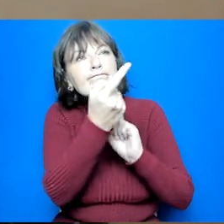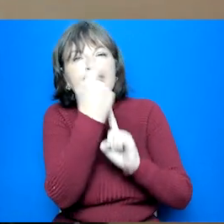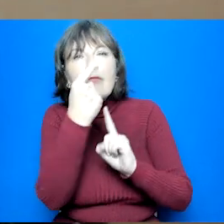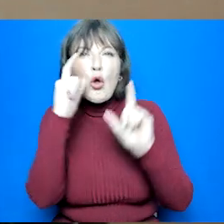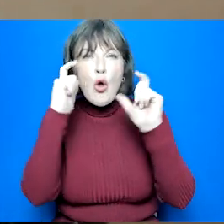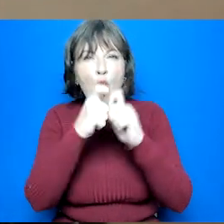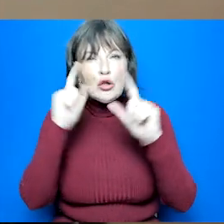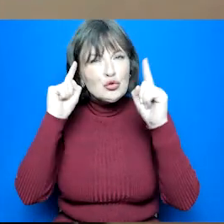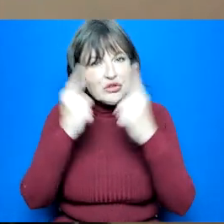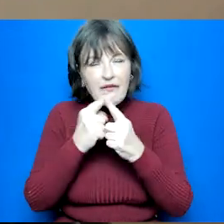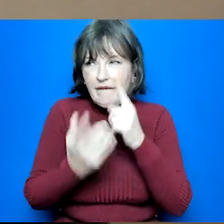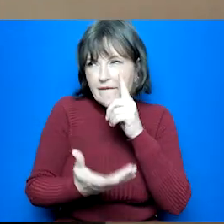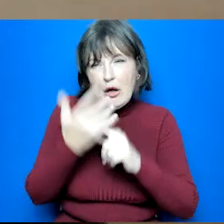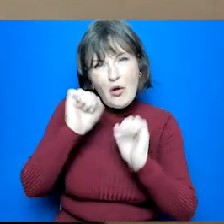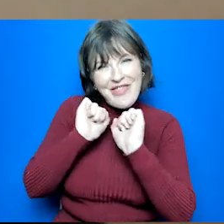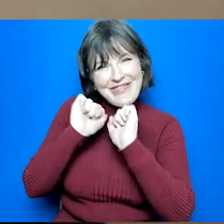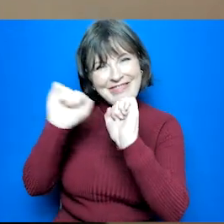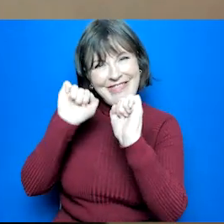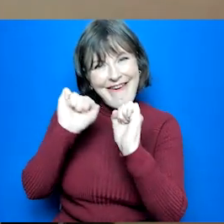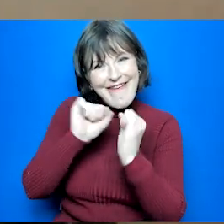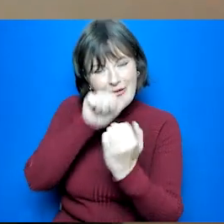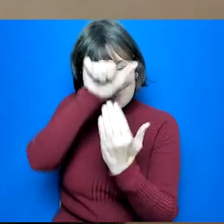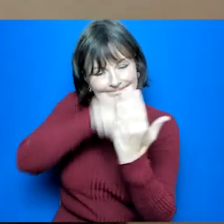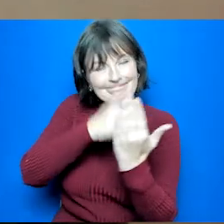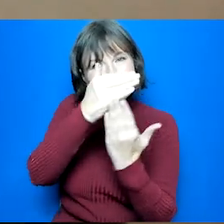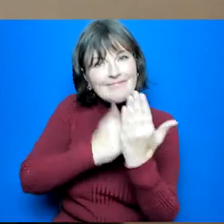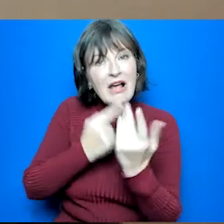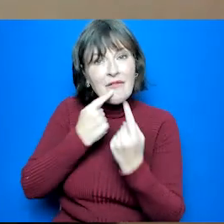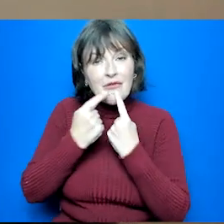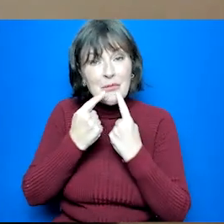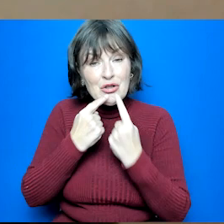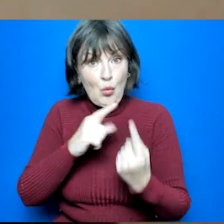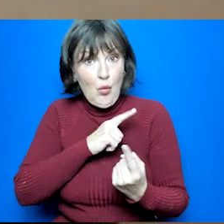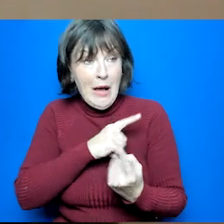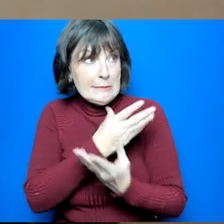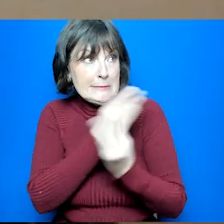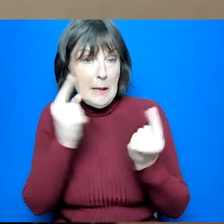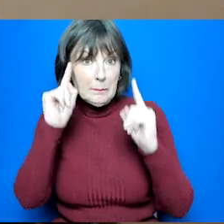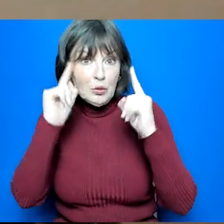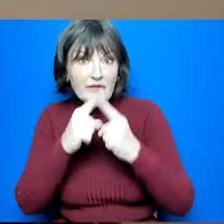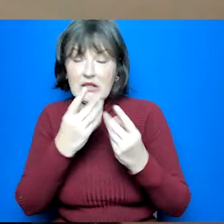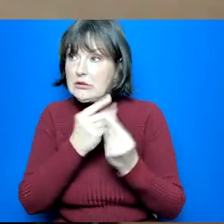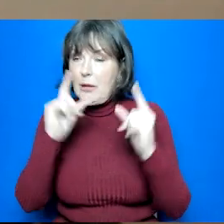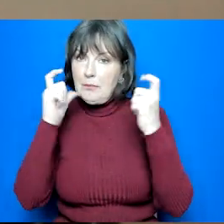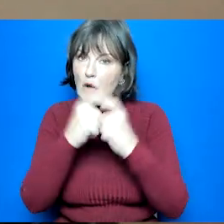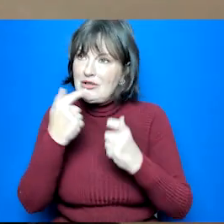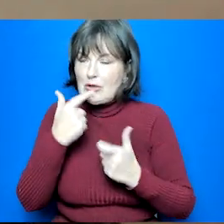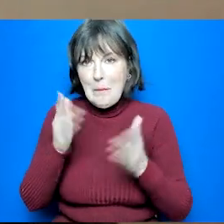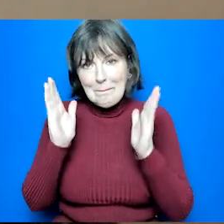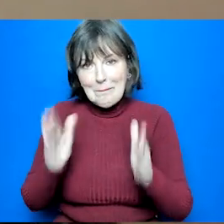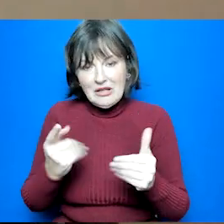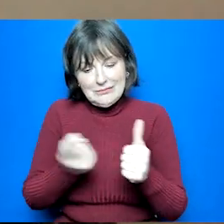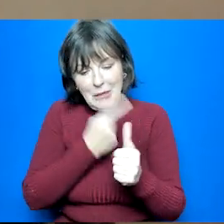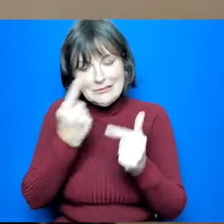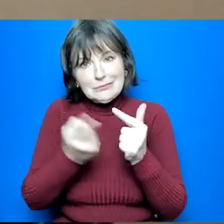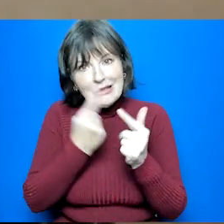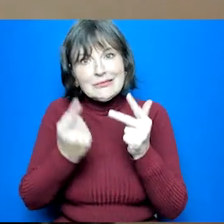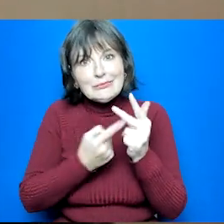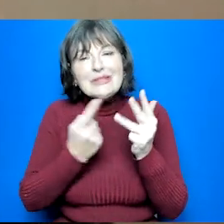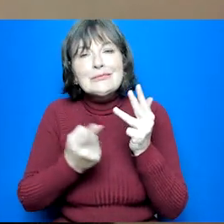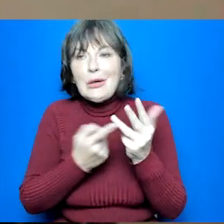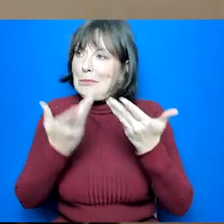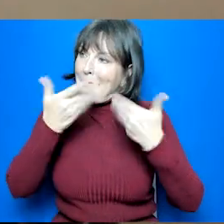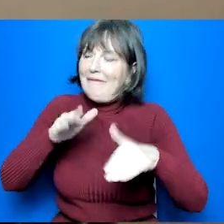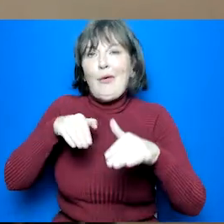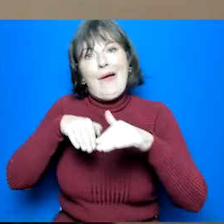so it's really important to be aware of these as early as possible to make sure that your young person makes the right choices at each stage